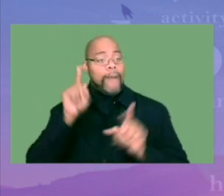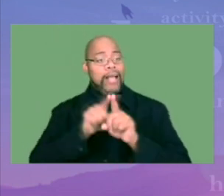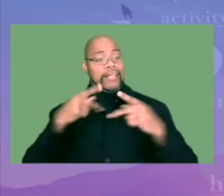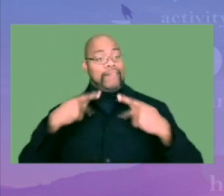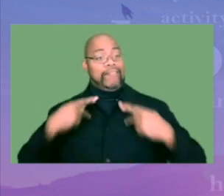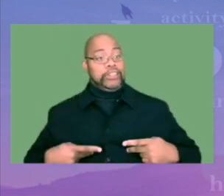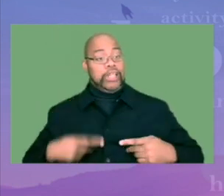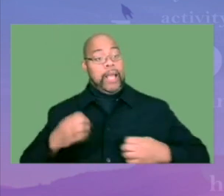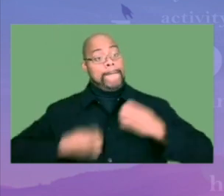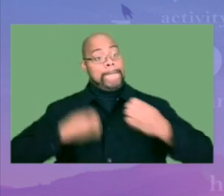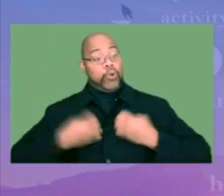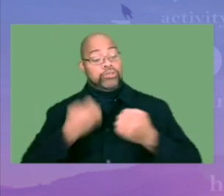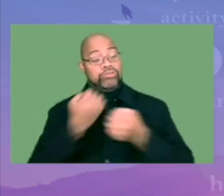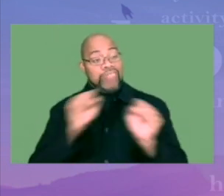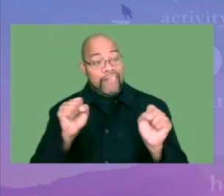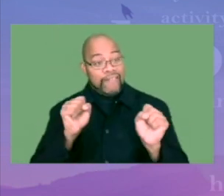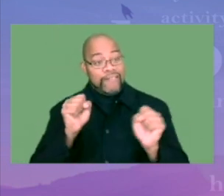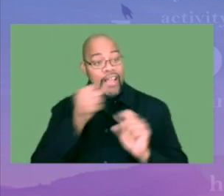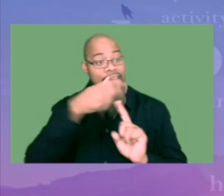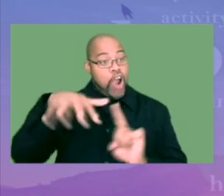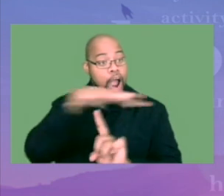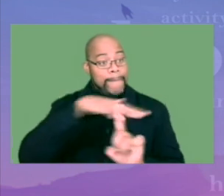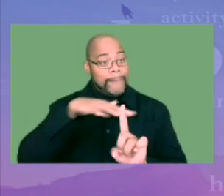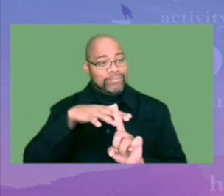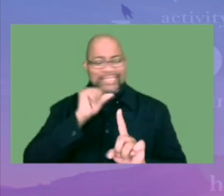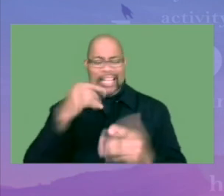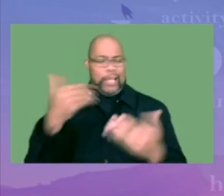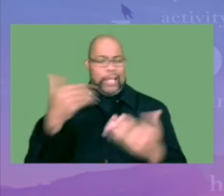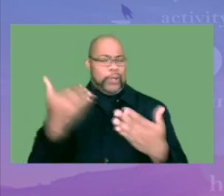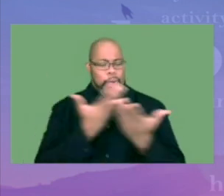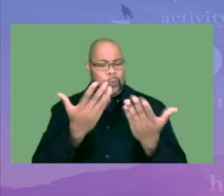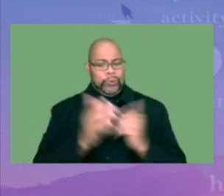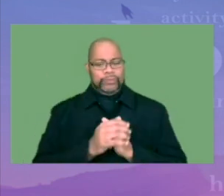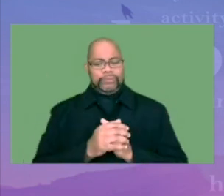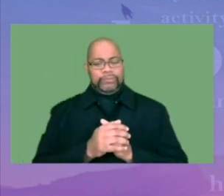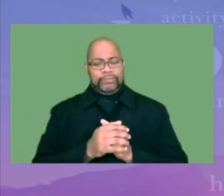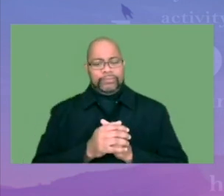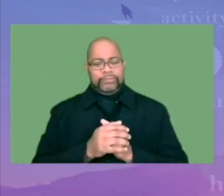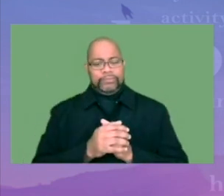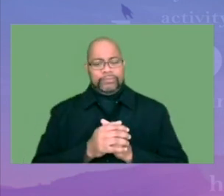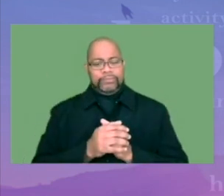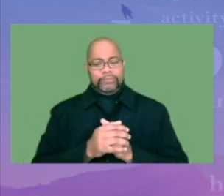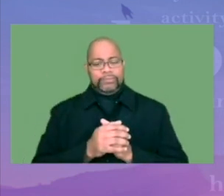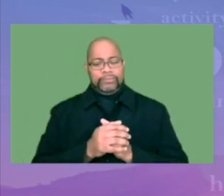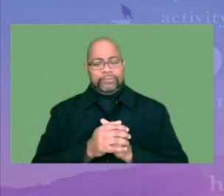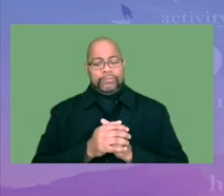concept of home as a physically and emotionally safe environment is not new.